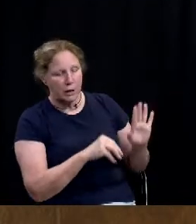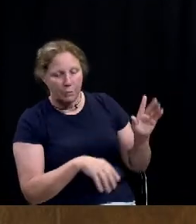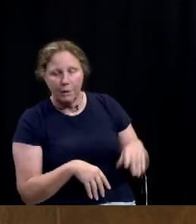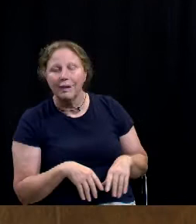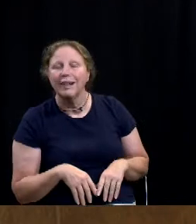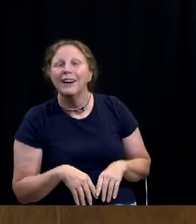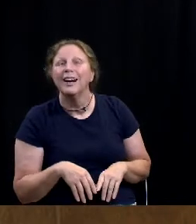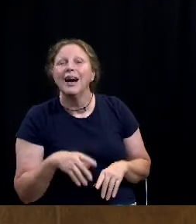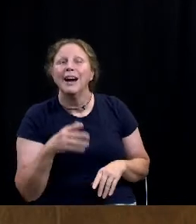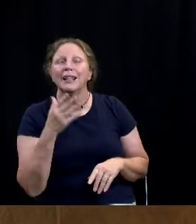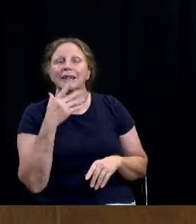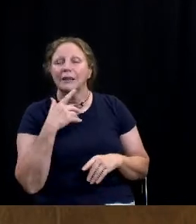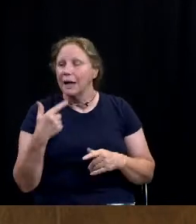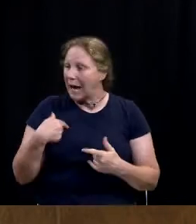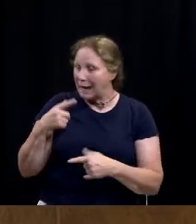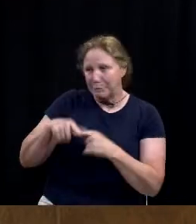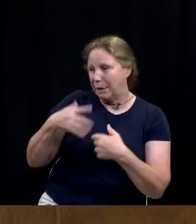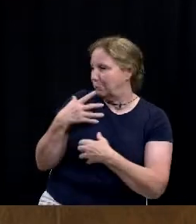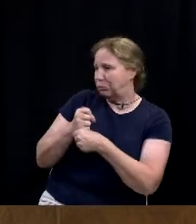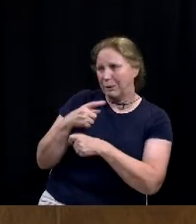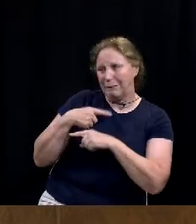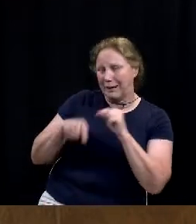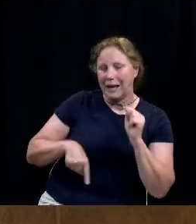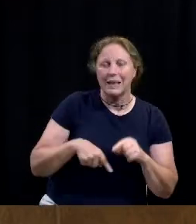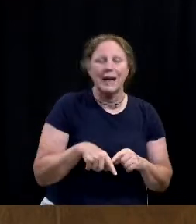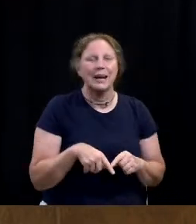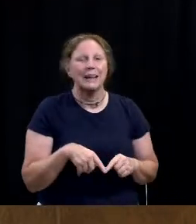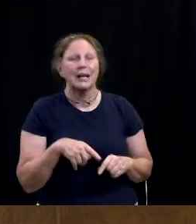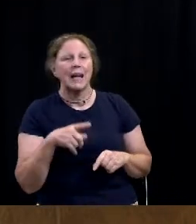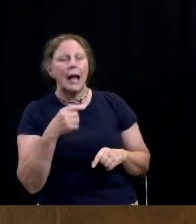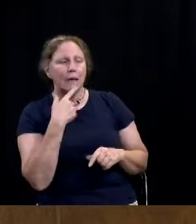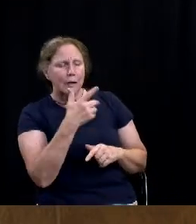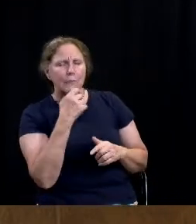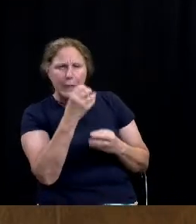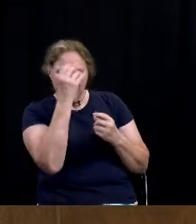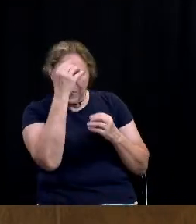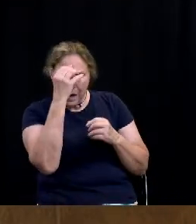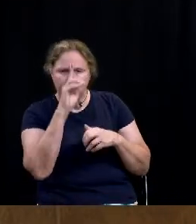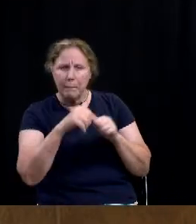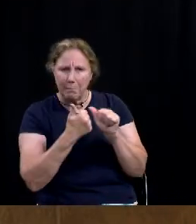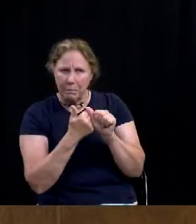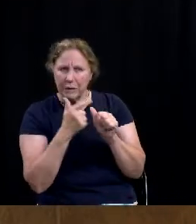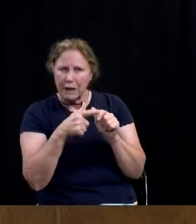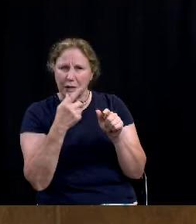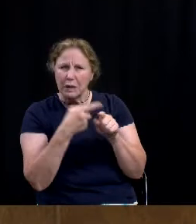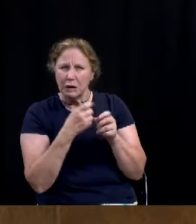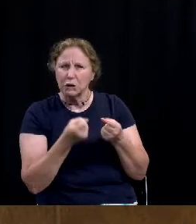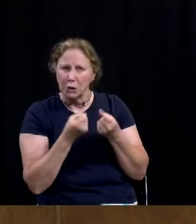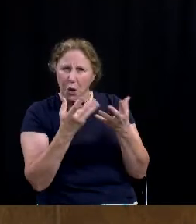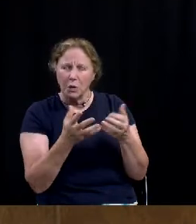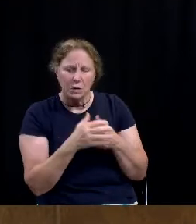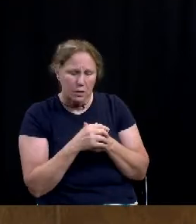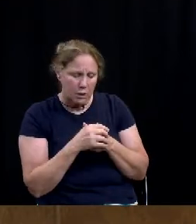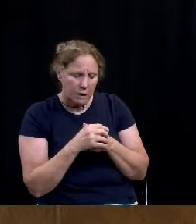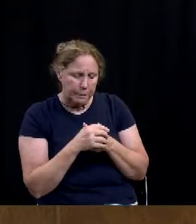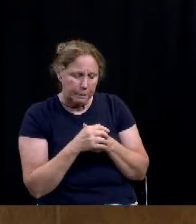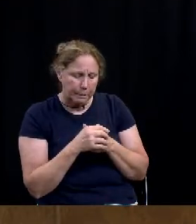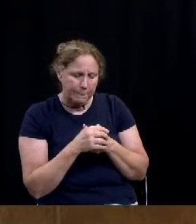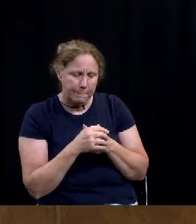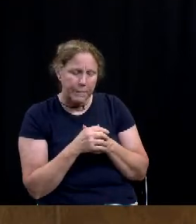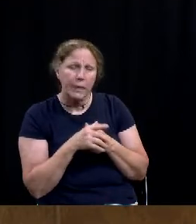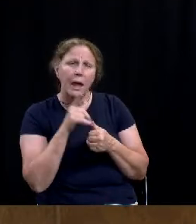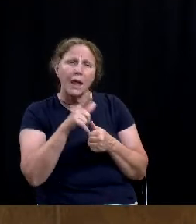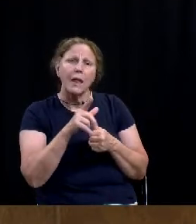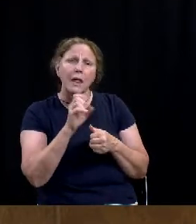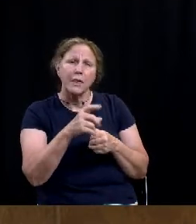I appreciate the process. I appreciate the conceit behind this project. It is, you know, the whole point of the work of the capital